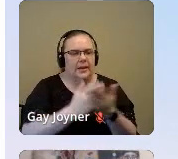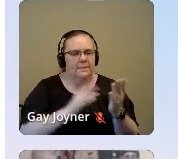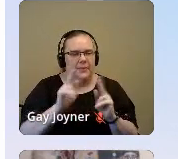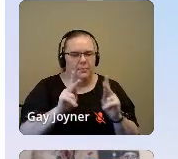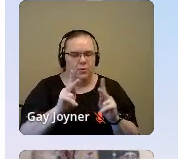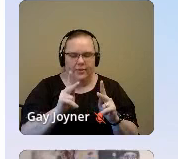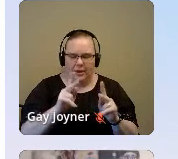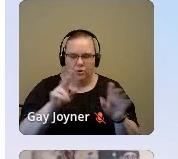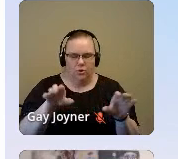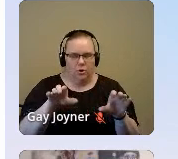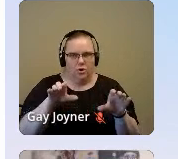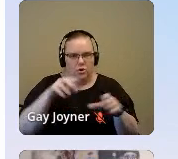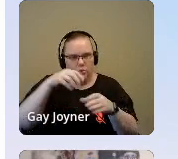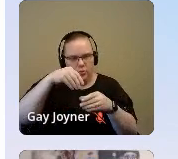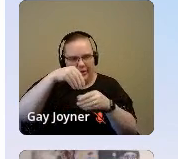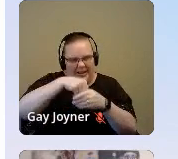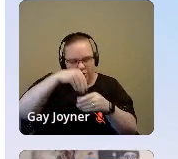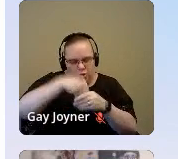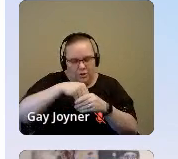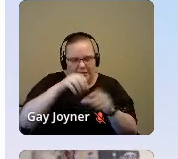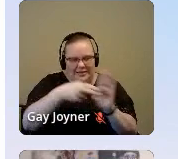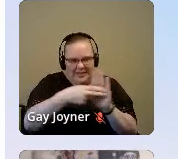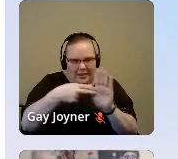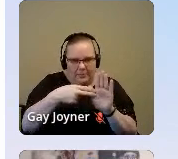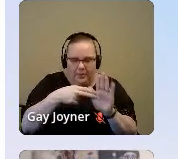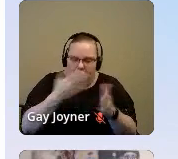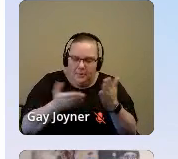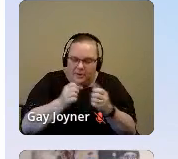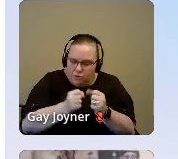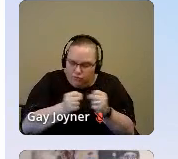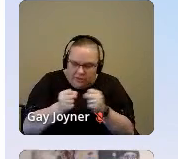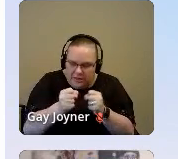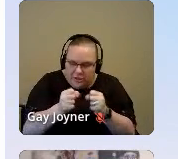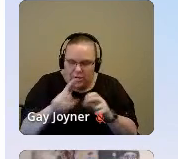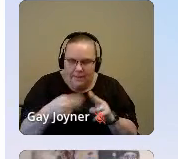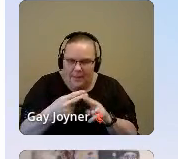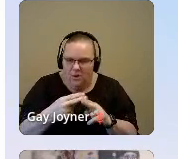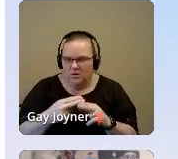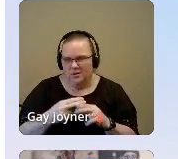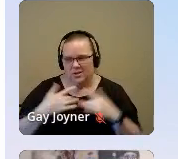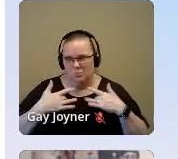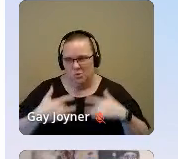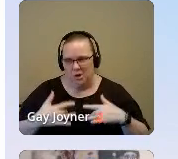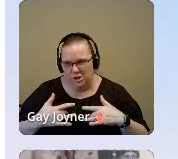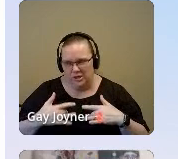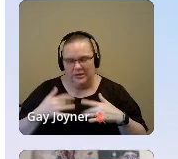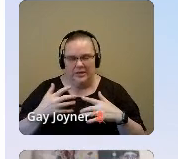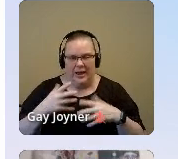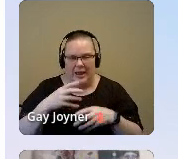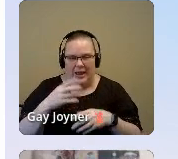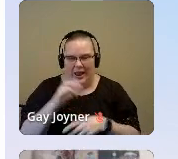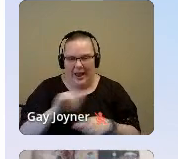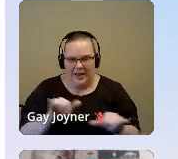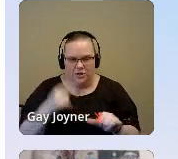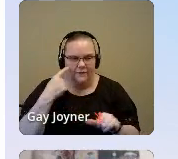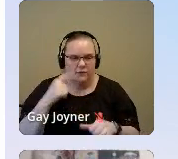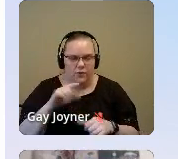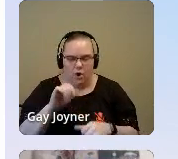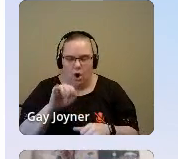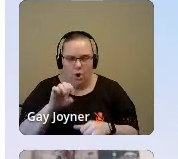stigma may be really strategic about disclosing. They may use depression as code for suicide because depression